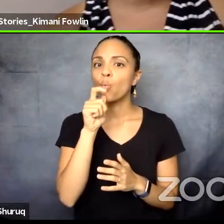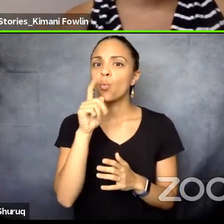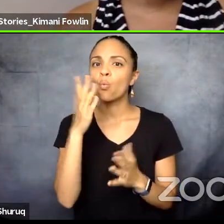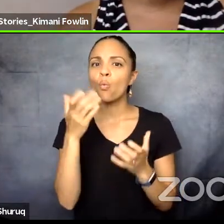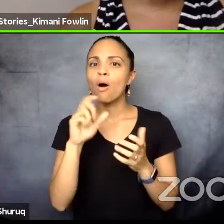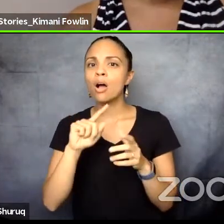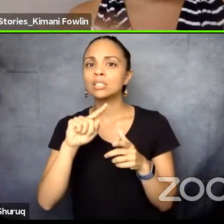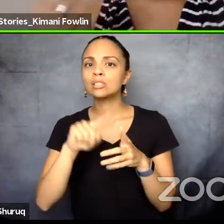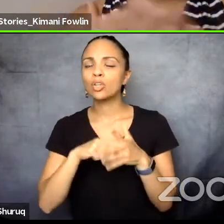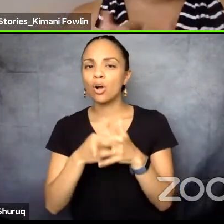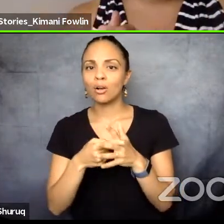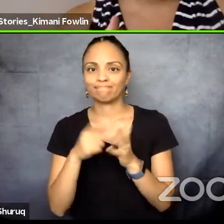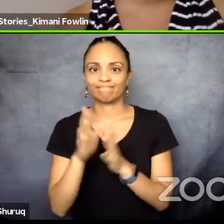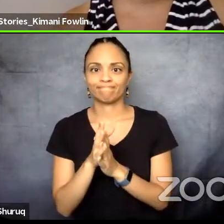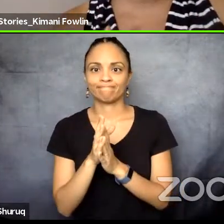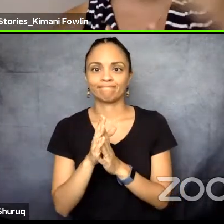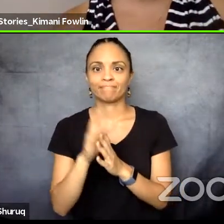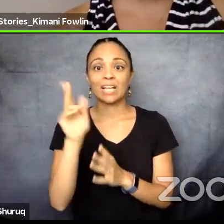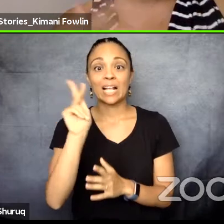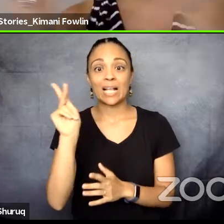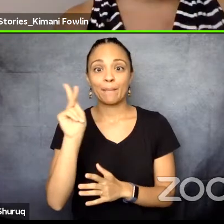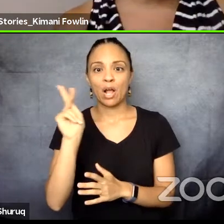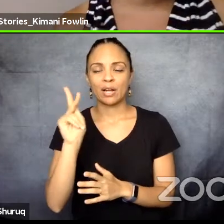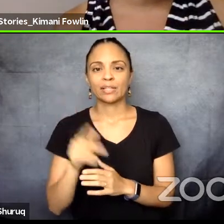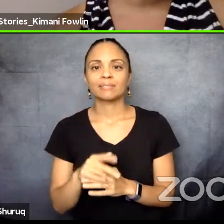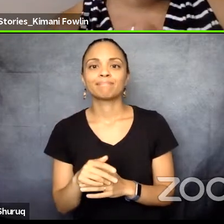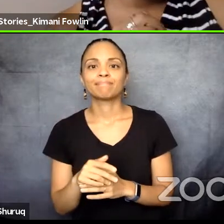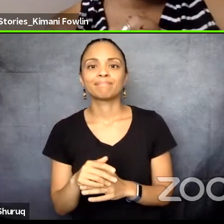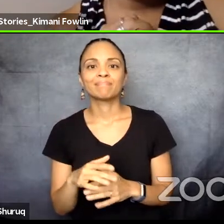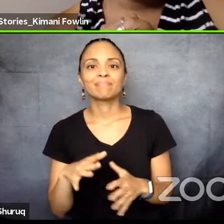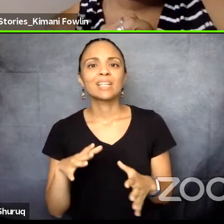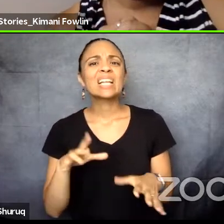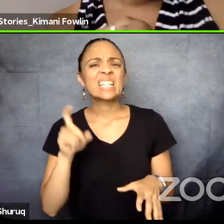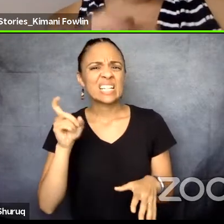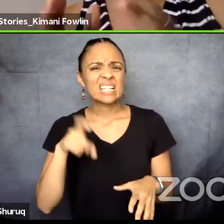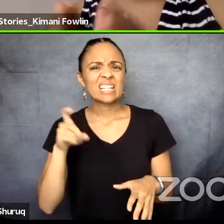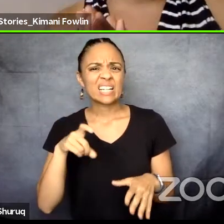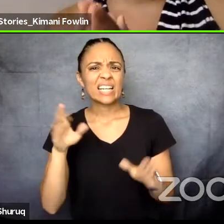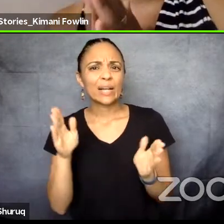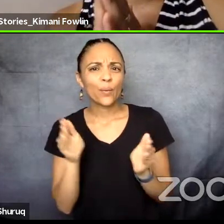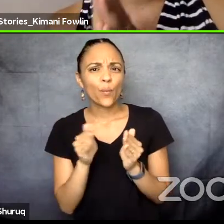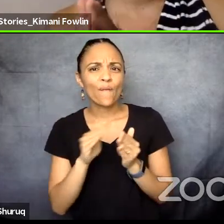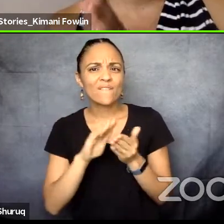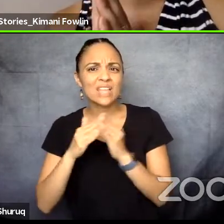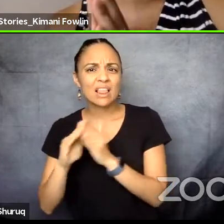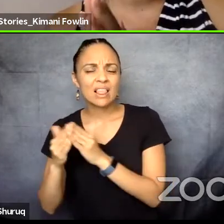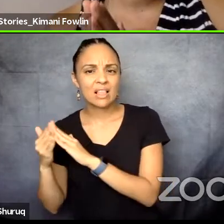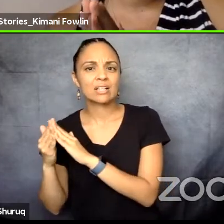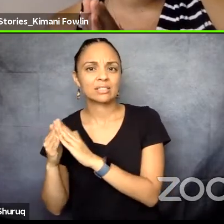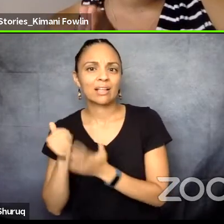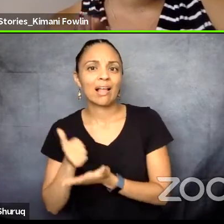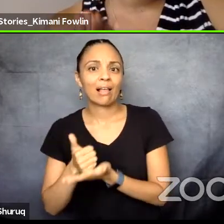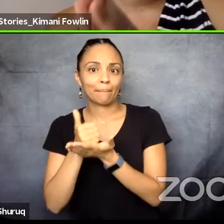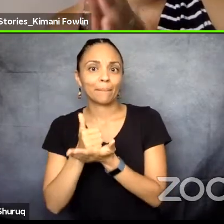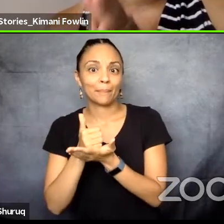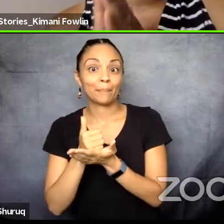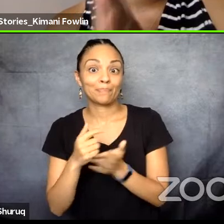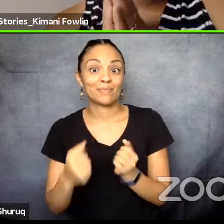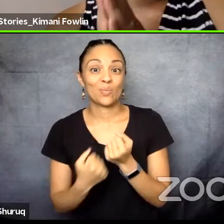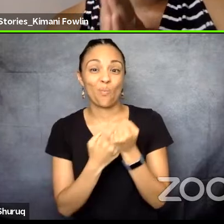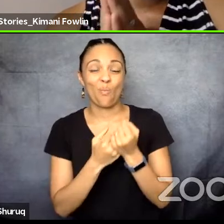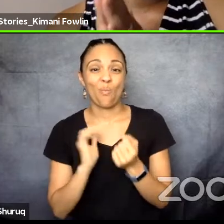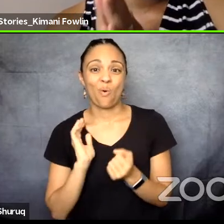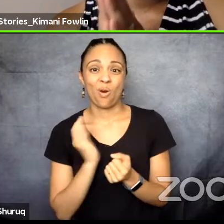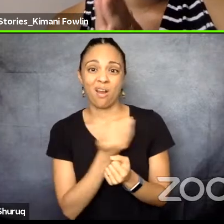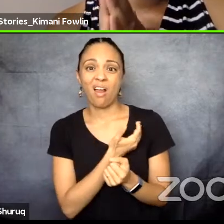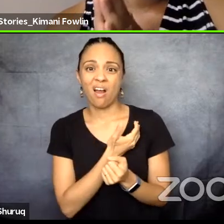takes a village and our village exists in front and behind the scene. We have Cynthia Tate as our publicist, wishing her